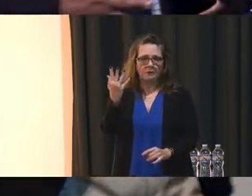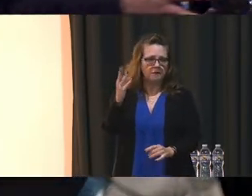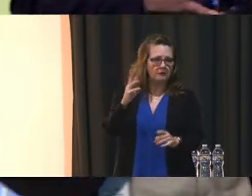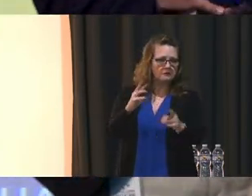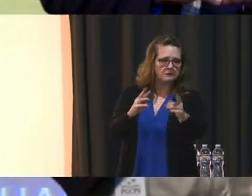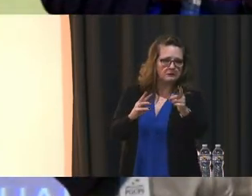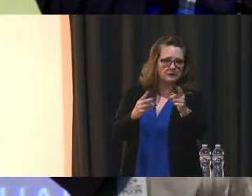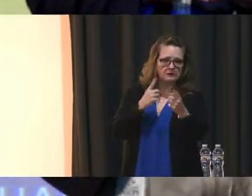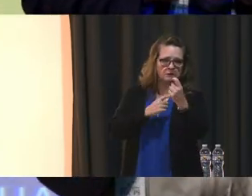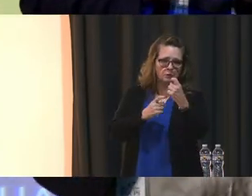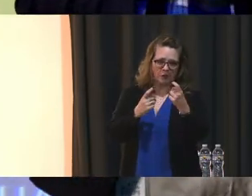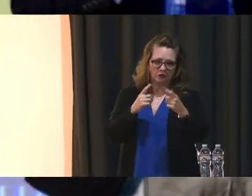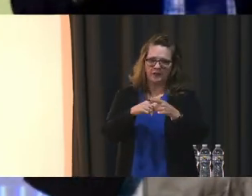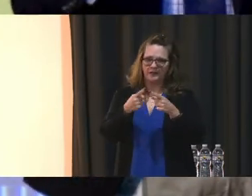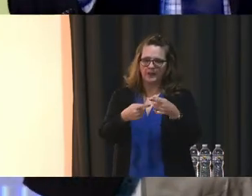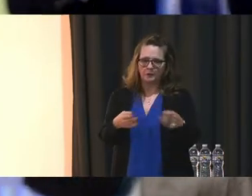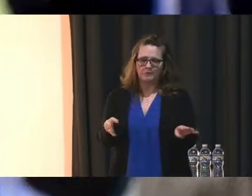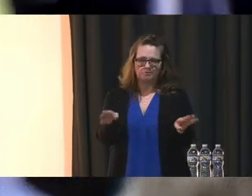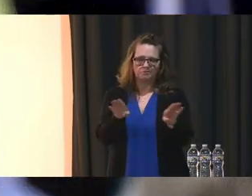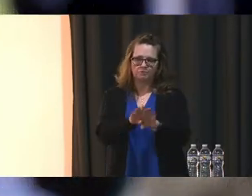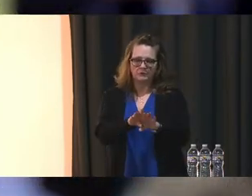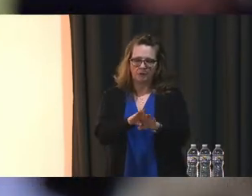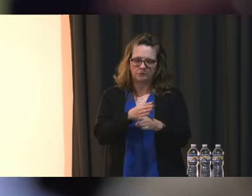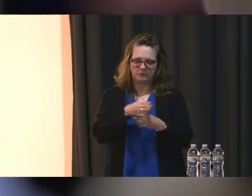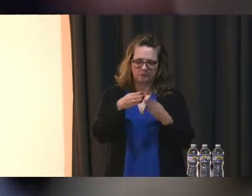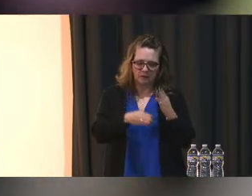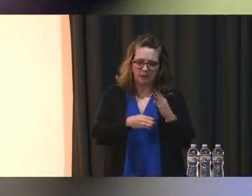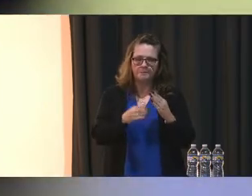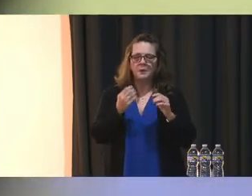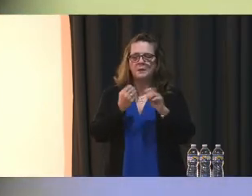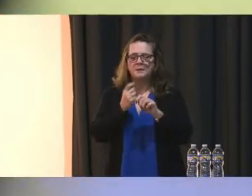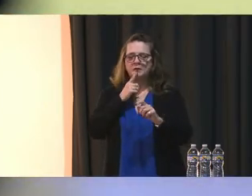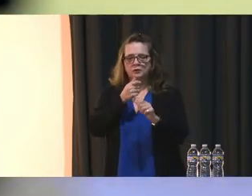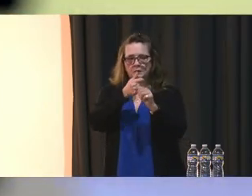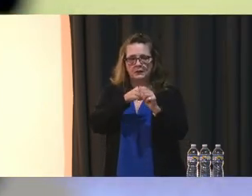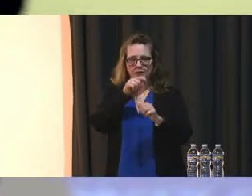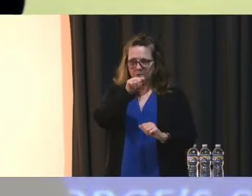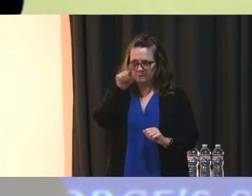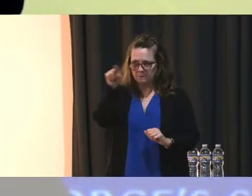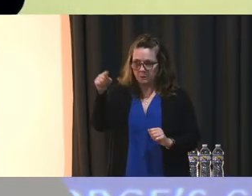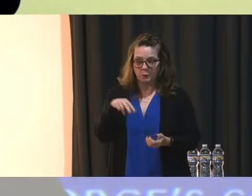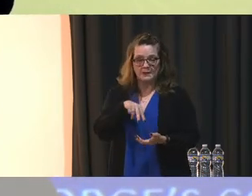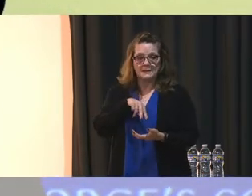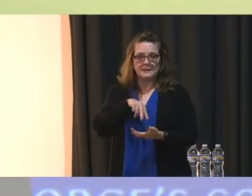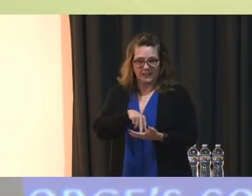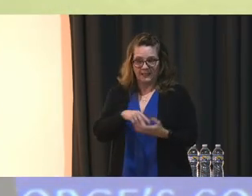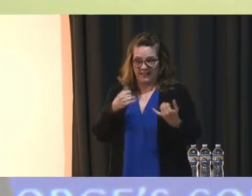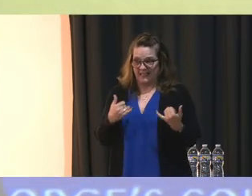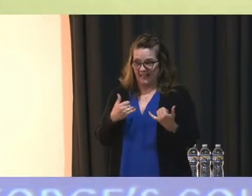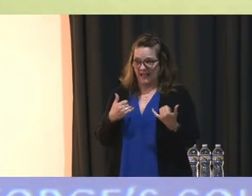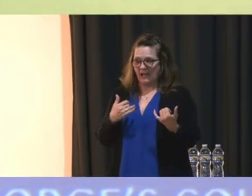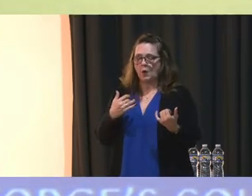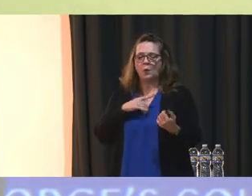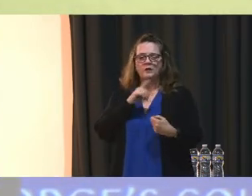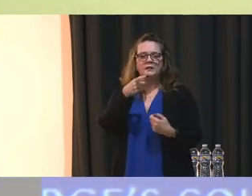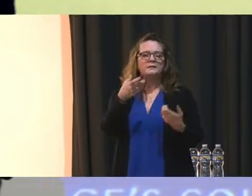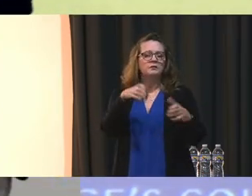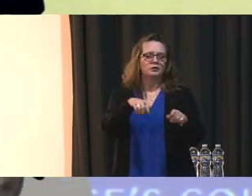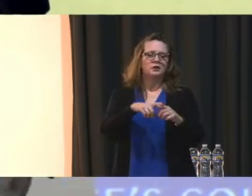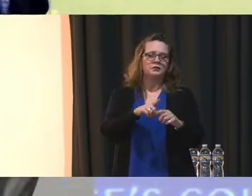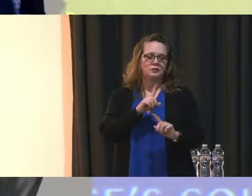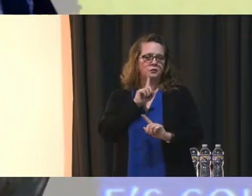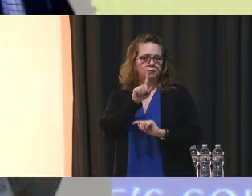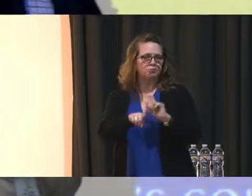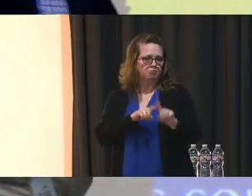questions before we close out, we want to make sure that each individual that is standing currently at our microphones has the